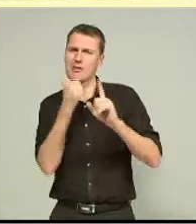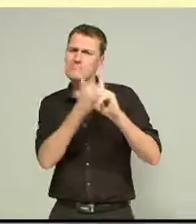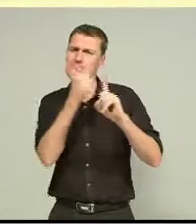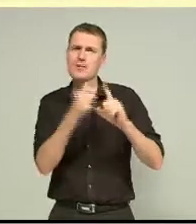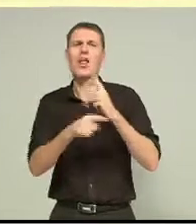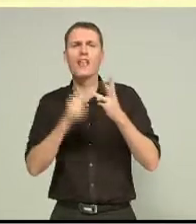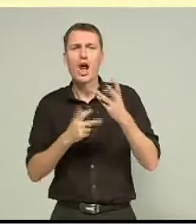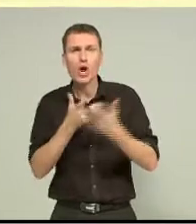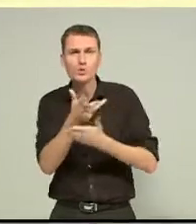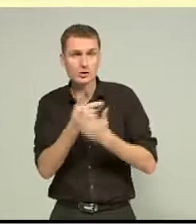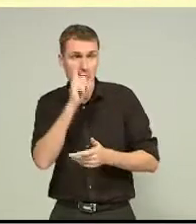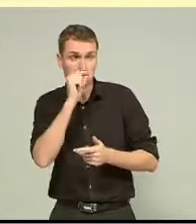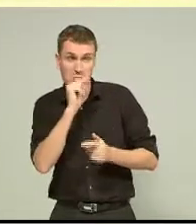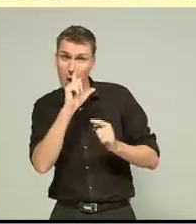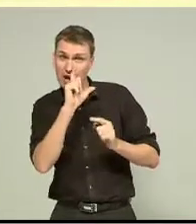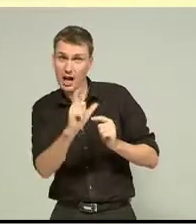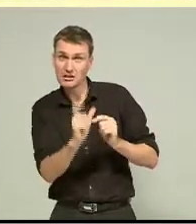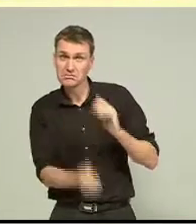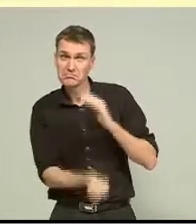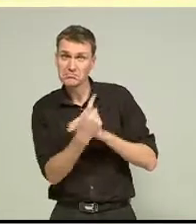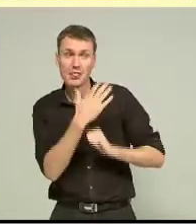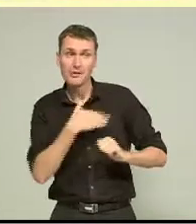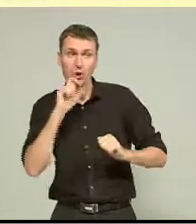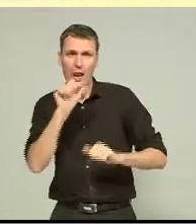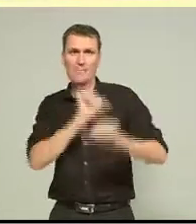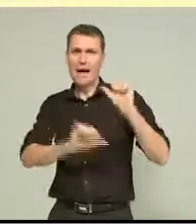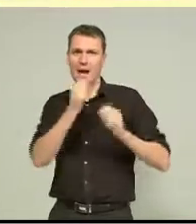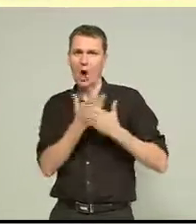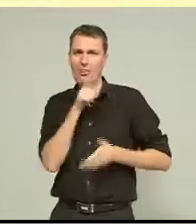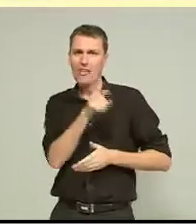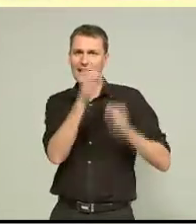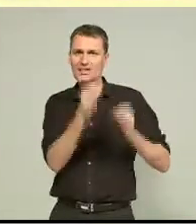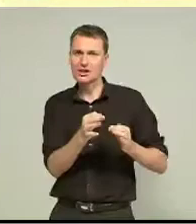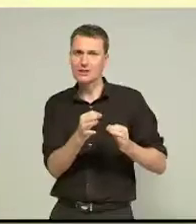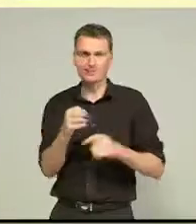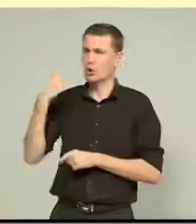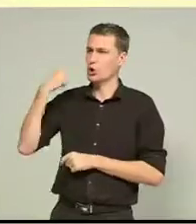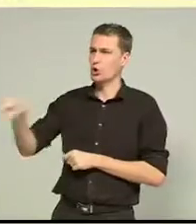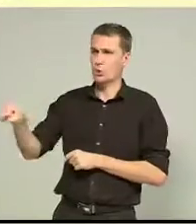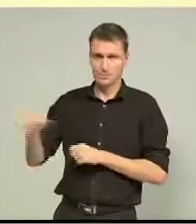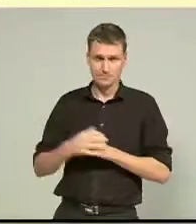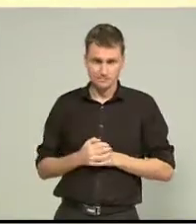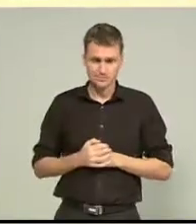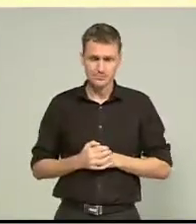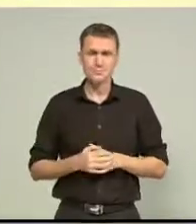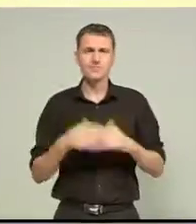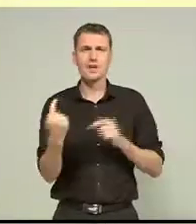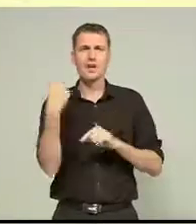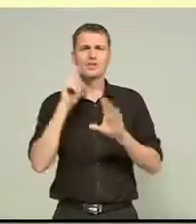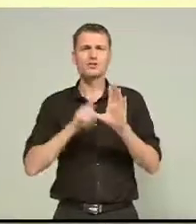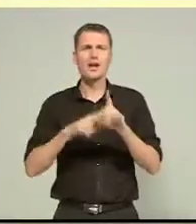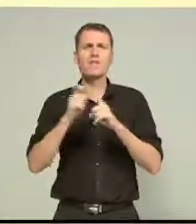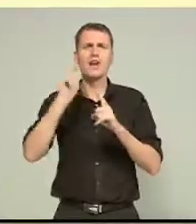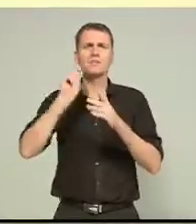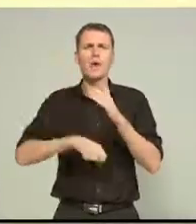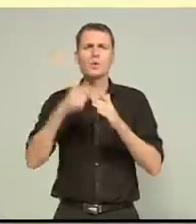consultation. So are there any chances the ministry would ever back down on this now? None. Last year, Phillipstown School won a court battle